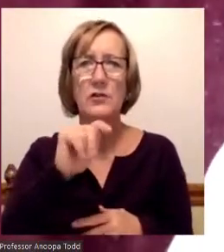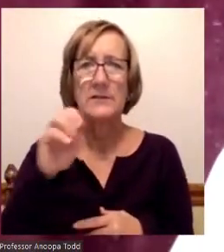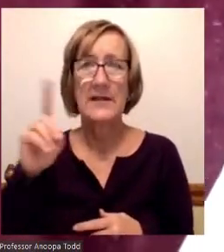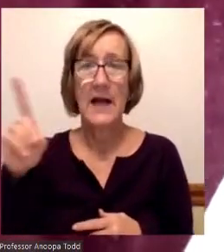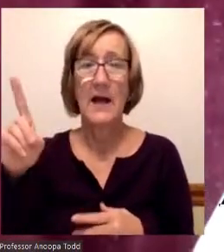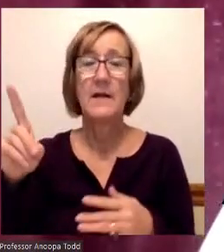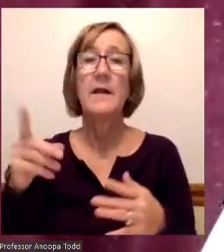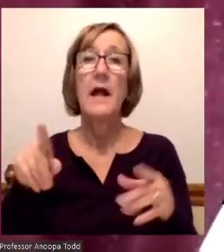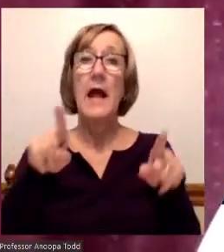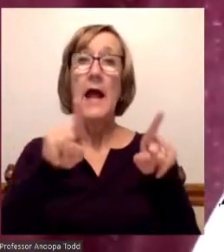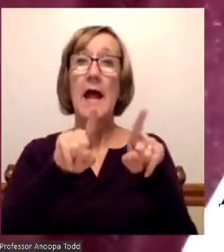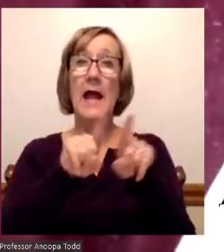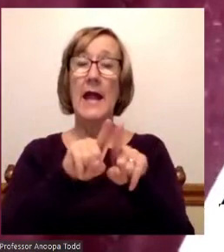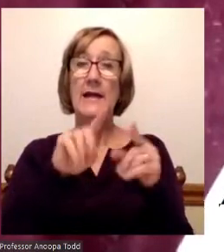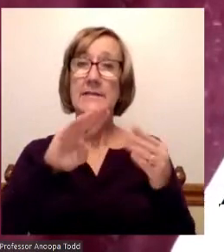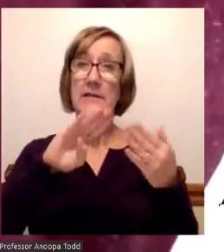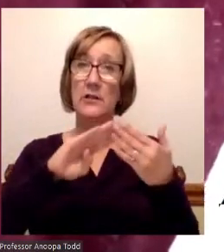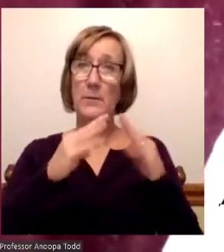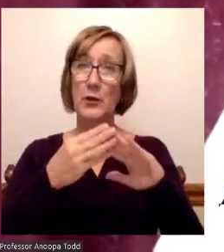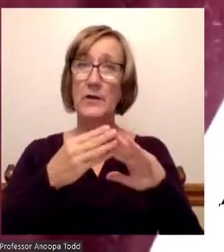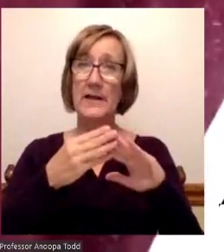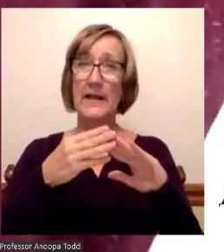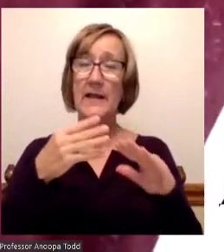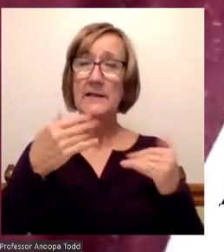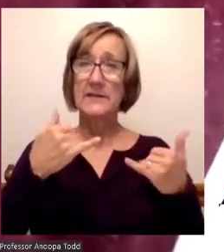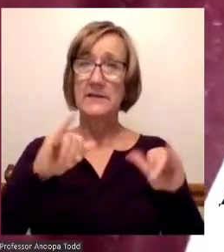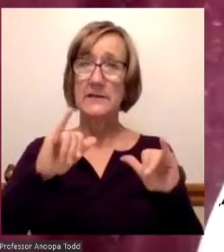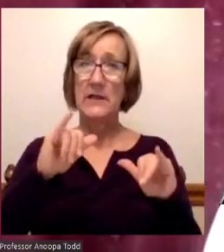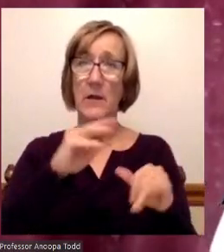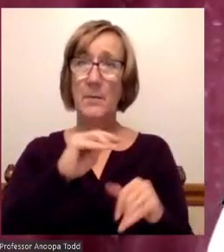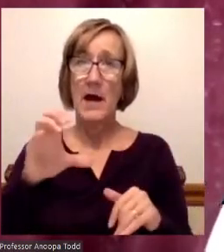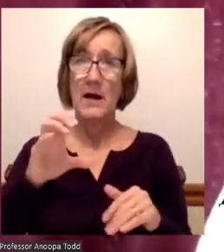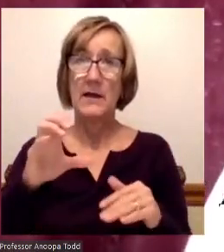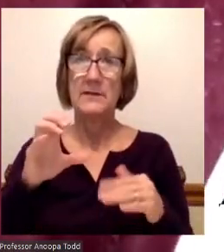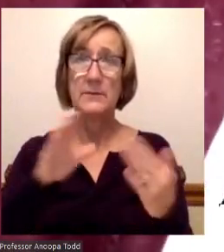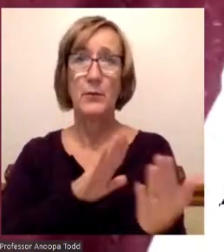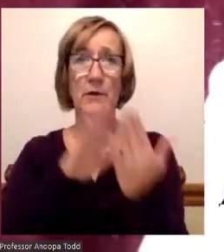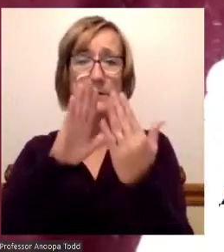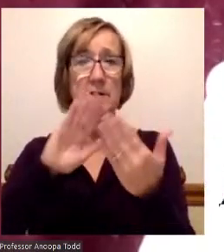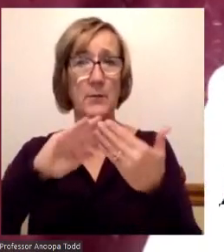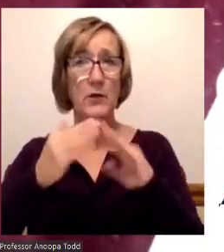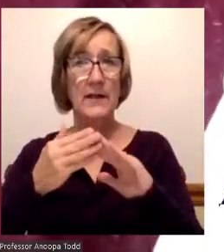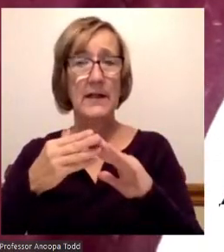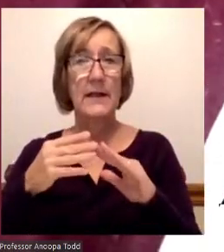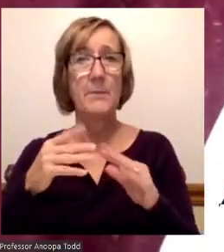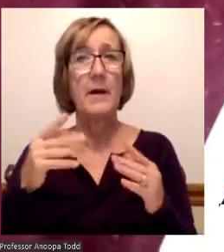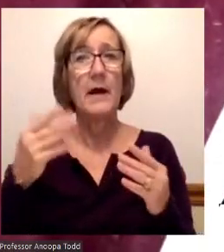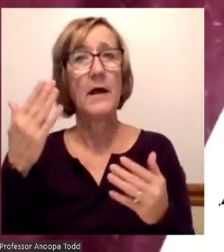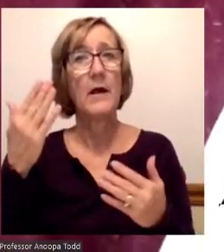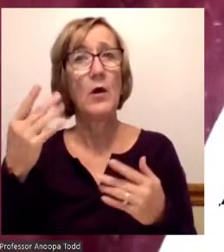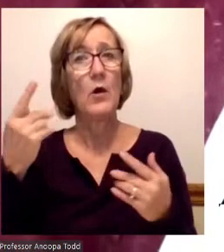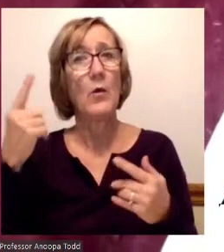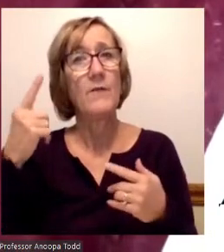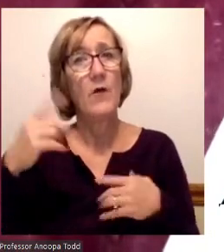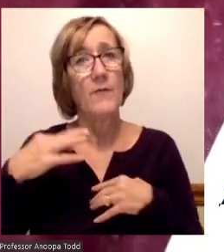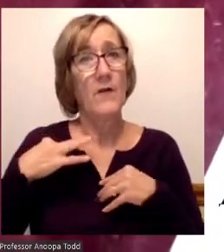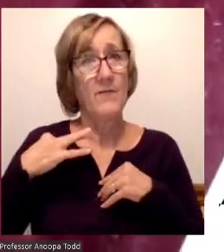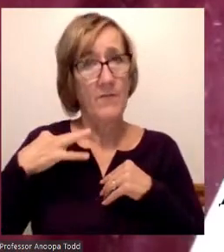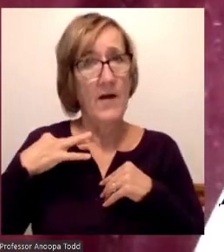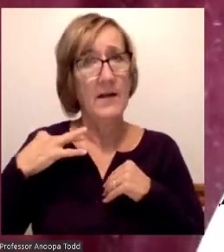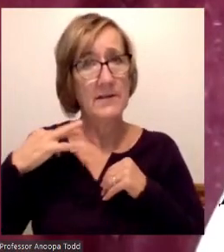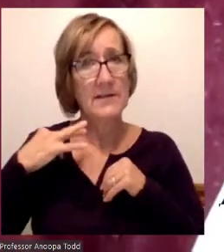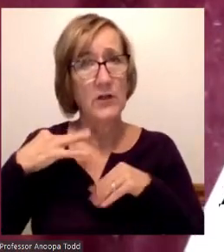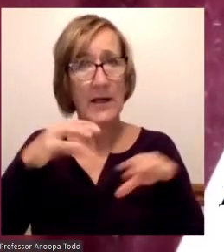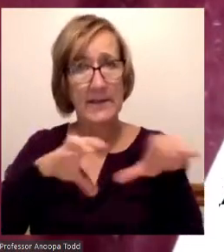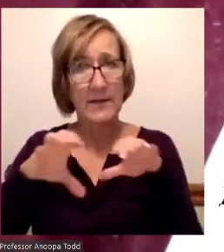Goal Number 11, it still expands Mott's presence in the community by creating volunteer activities annually for employees in the Flint and